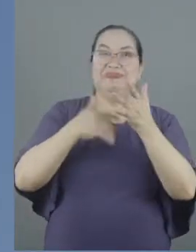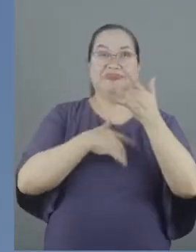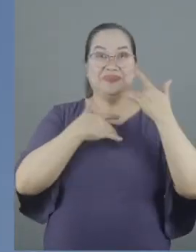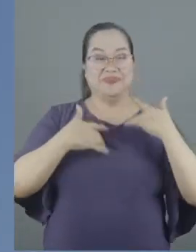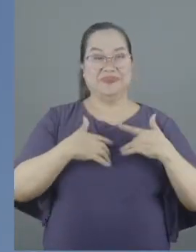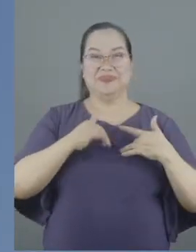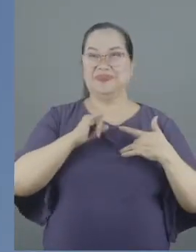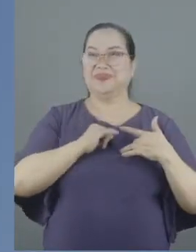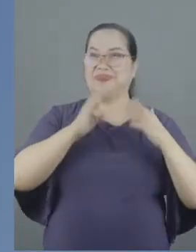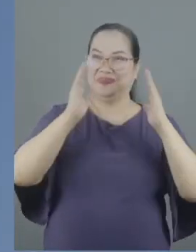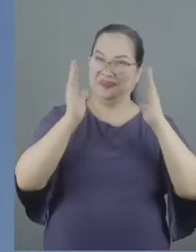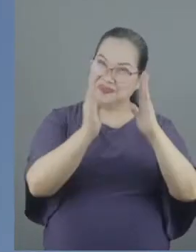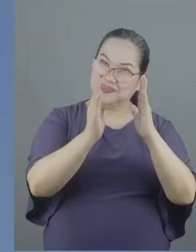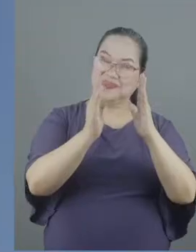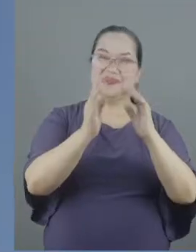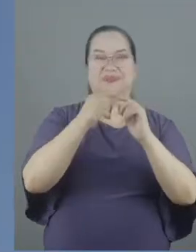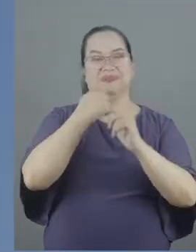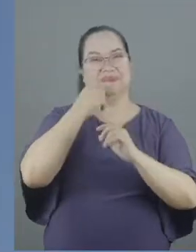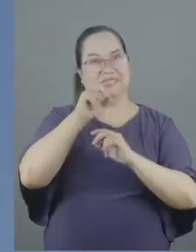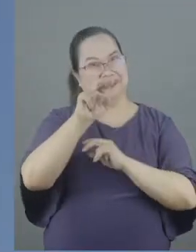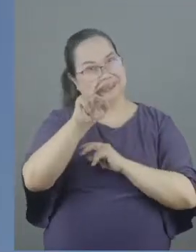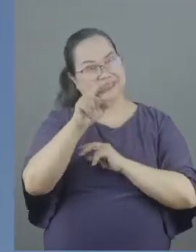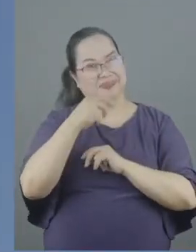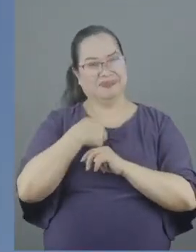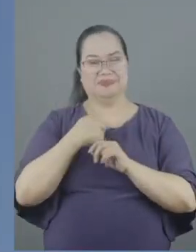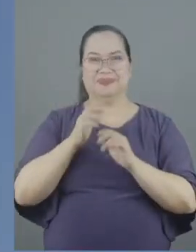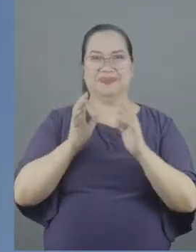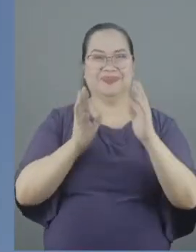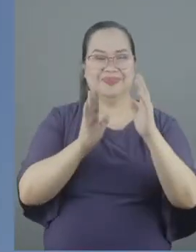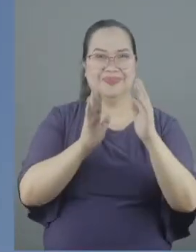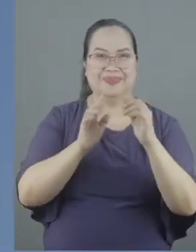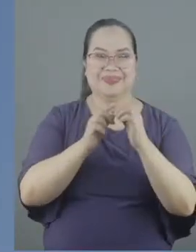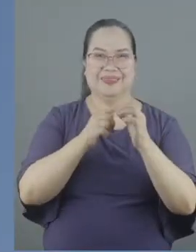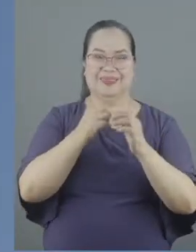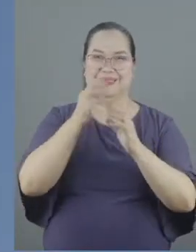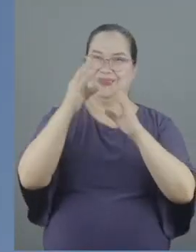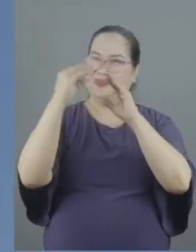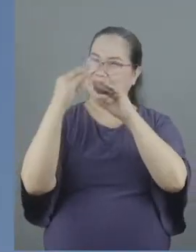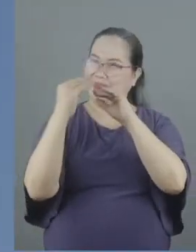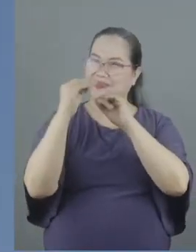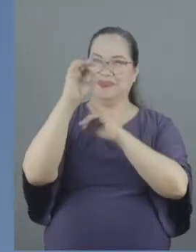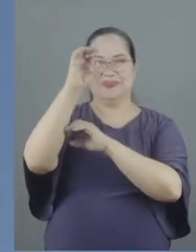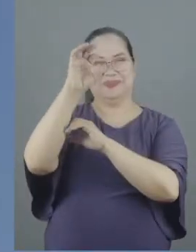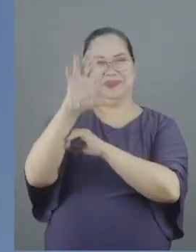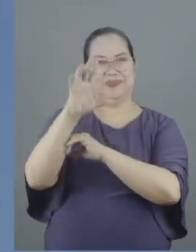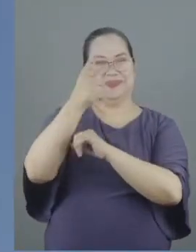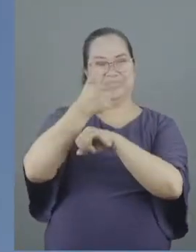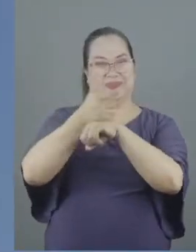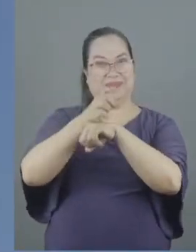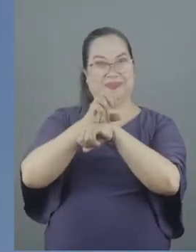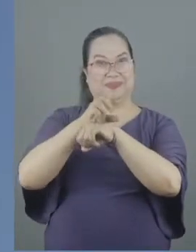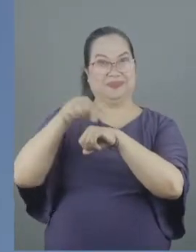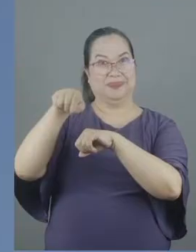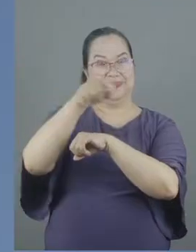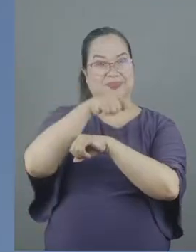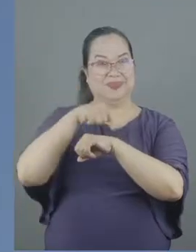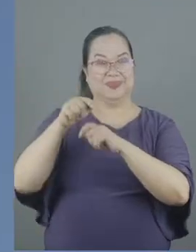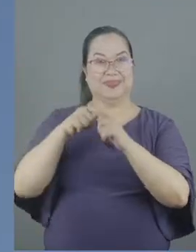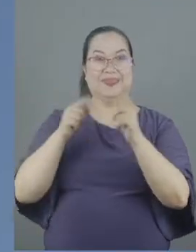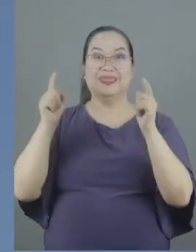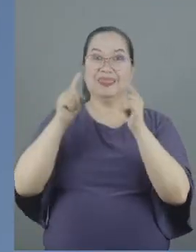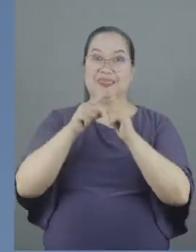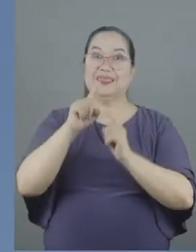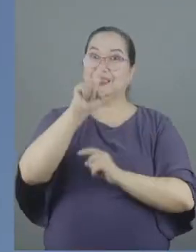I approached, I took the first step, and I spoke to our pastors and other GCFers around me. Until